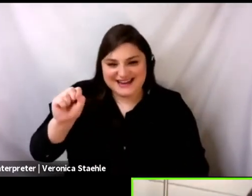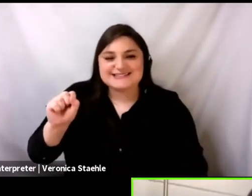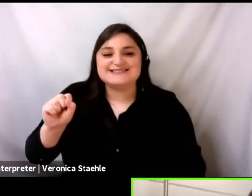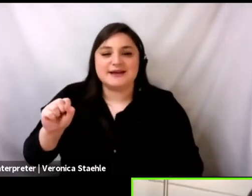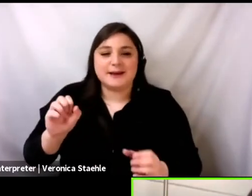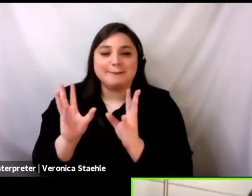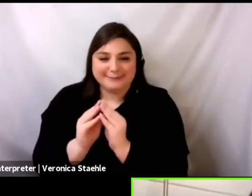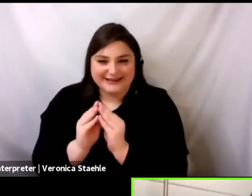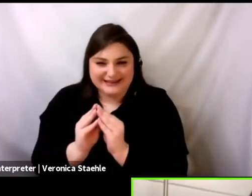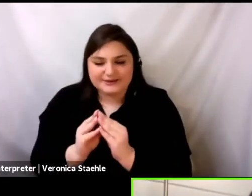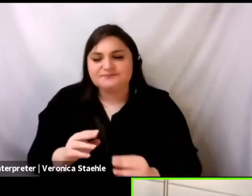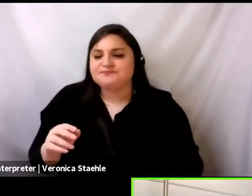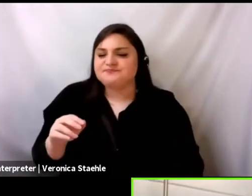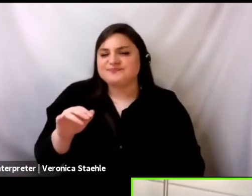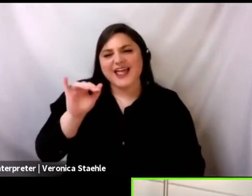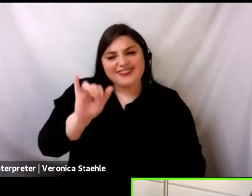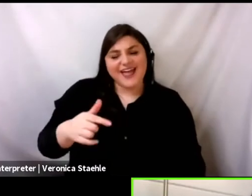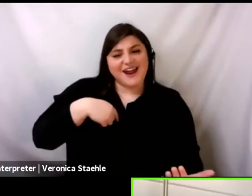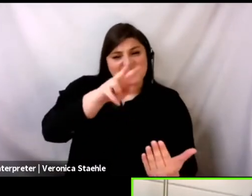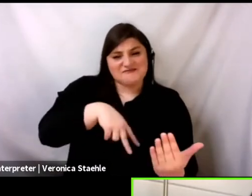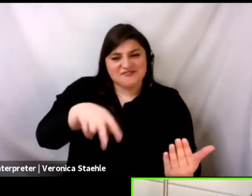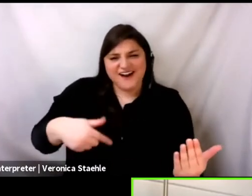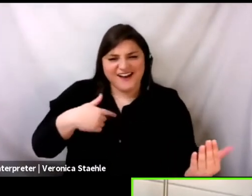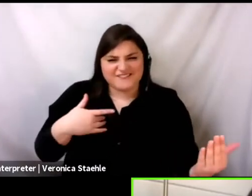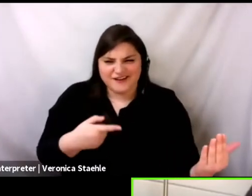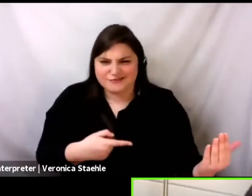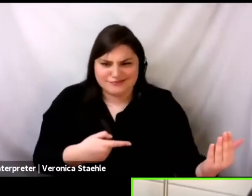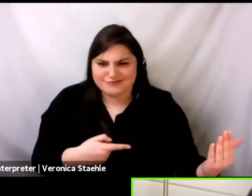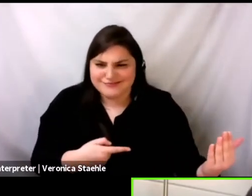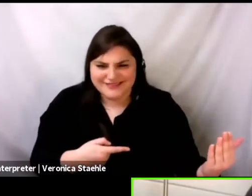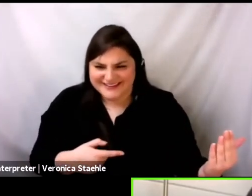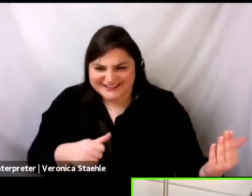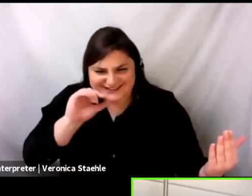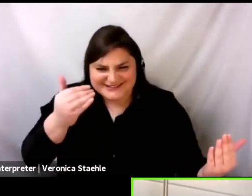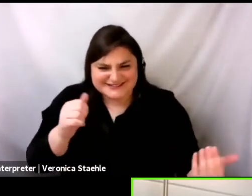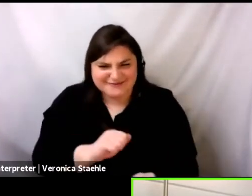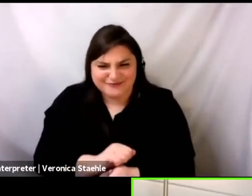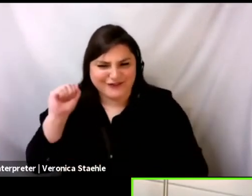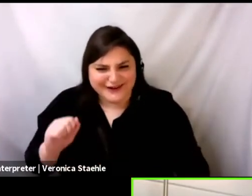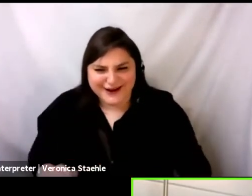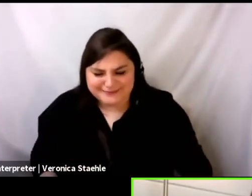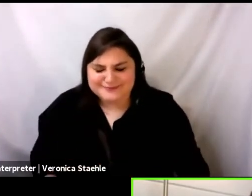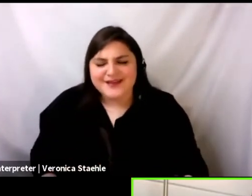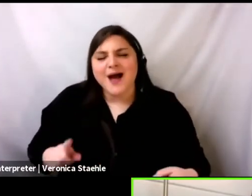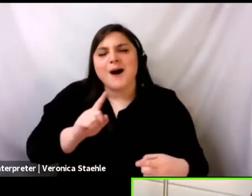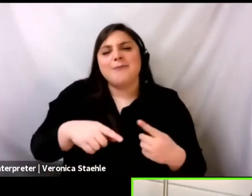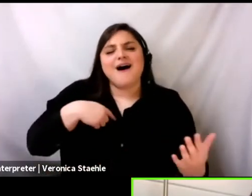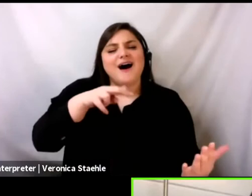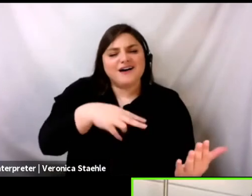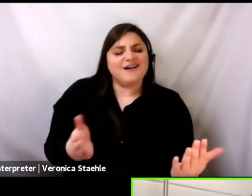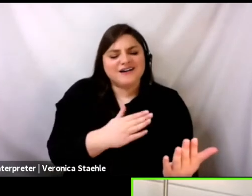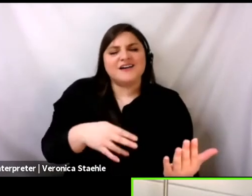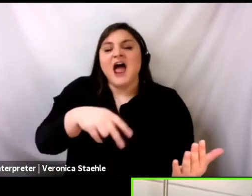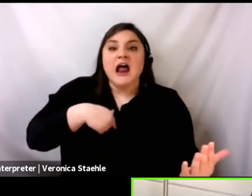Oh my gosh, that doesn't sound like freedom to me. And then I started kind of skimming the book and realizing, Oh, this is actually